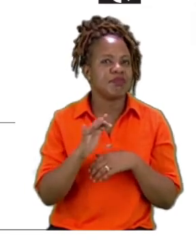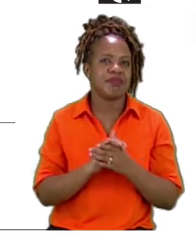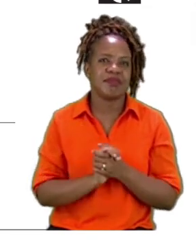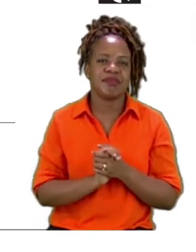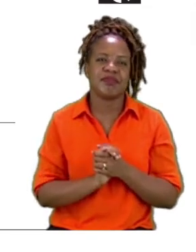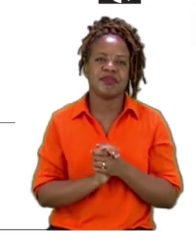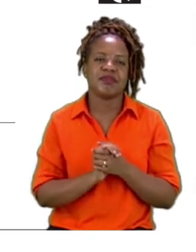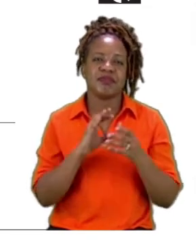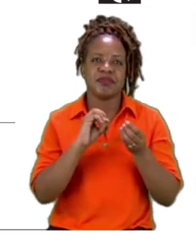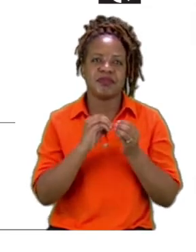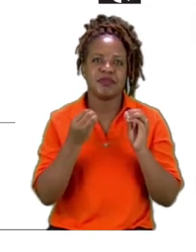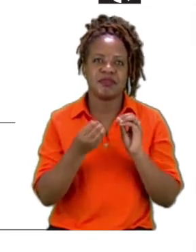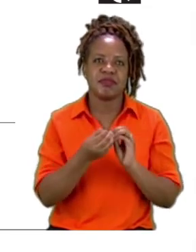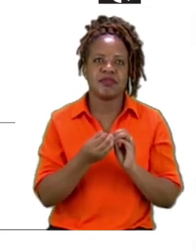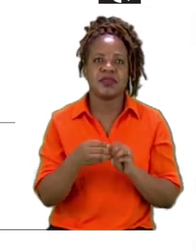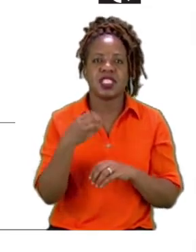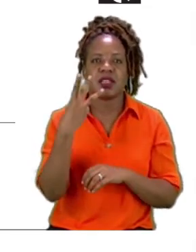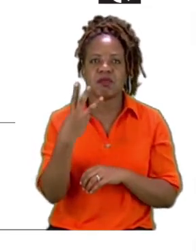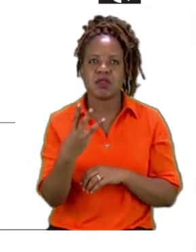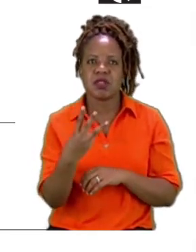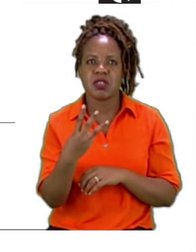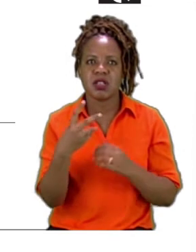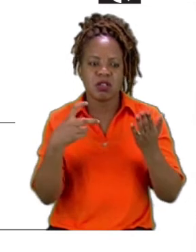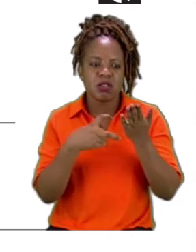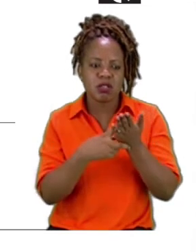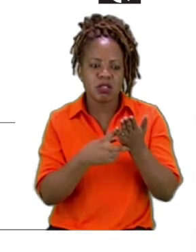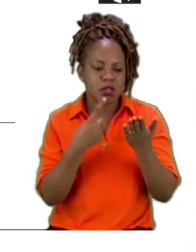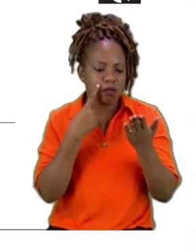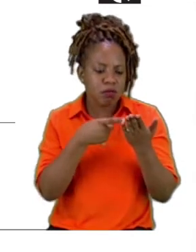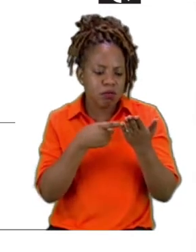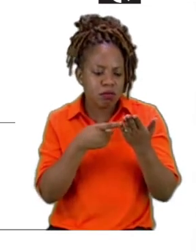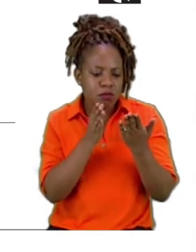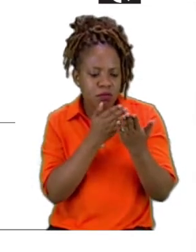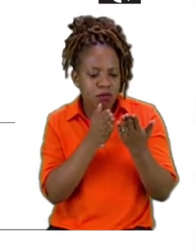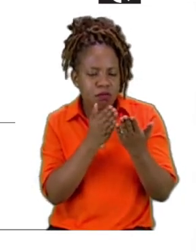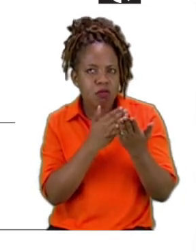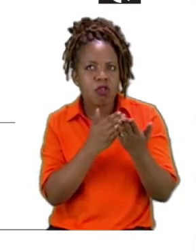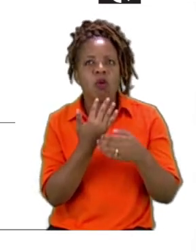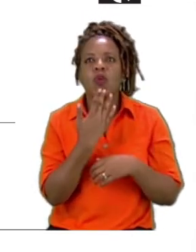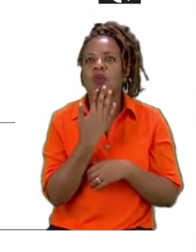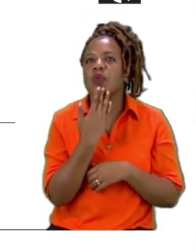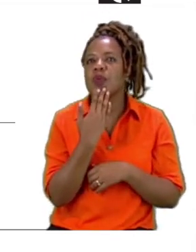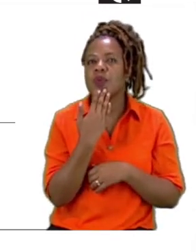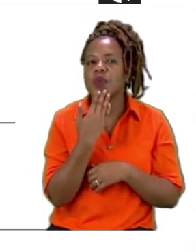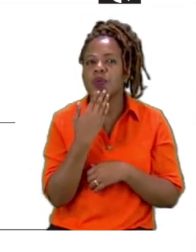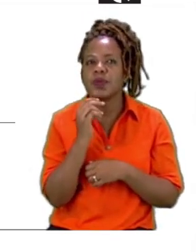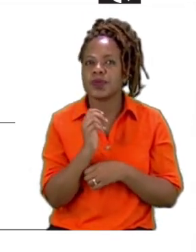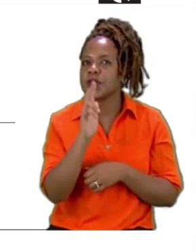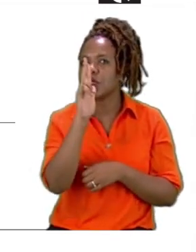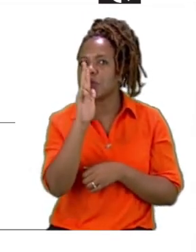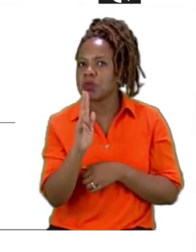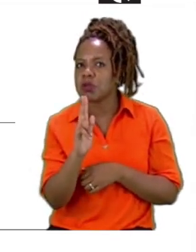who checked their tickets? Who checked their tickets?